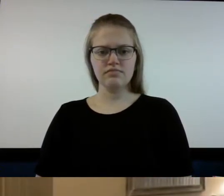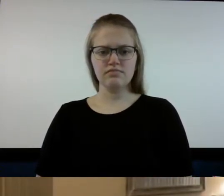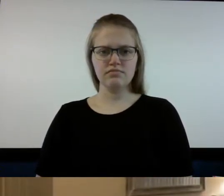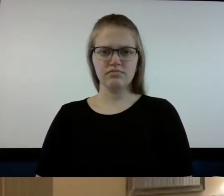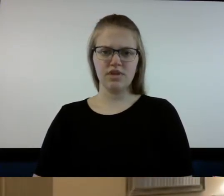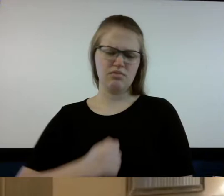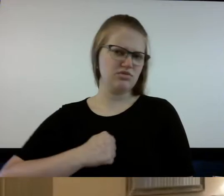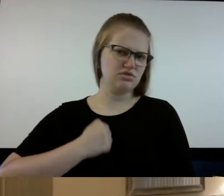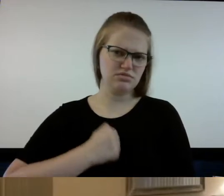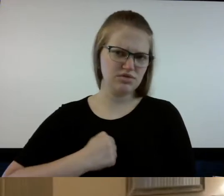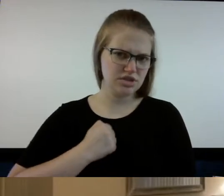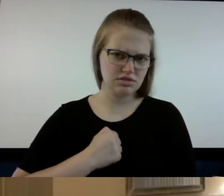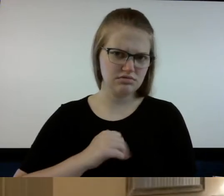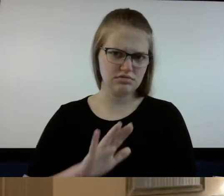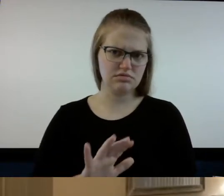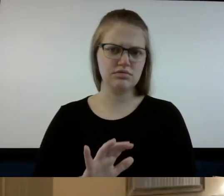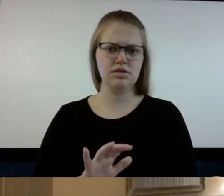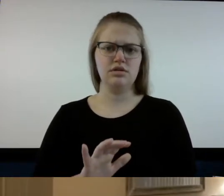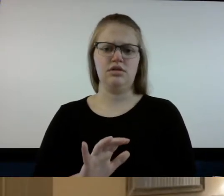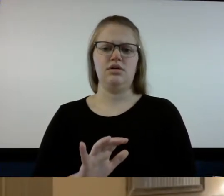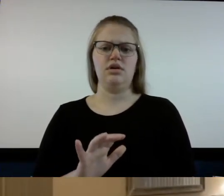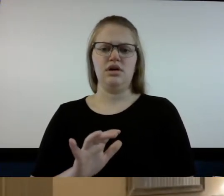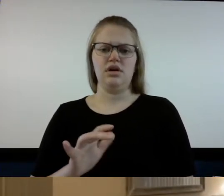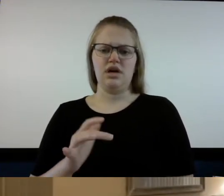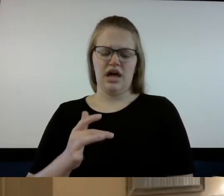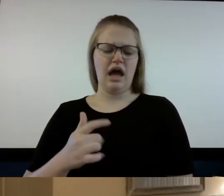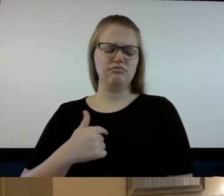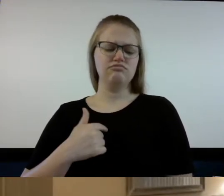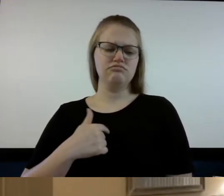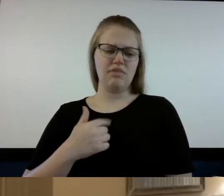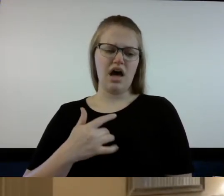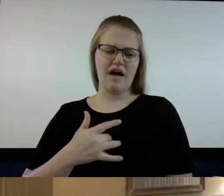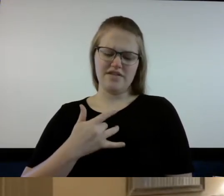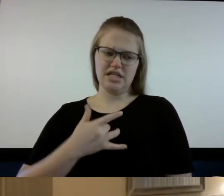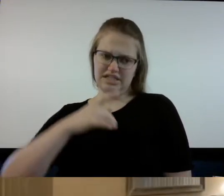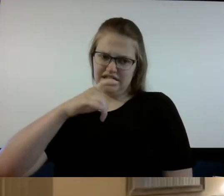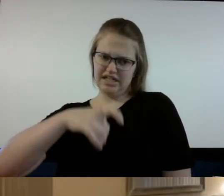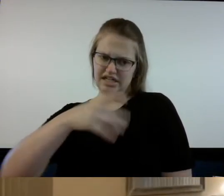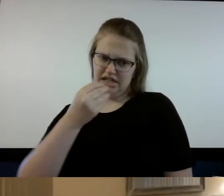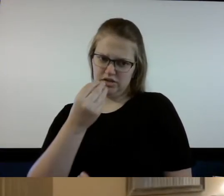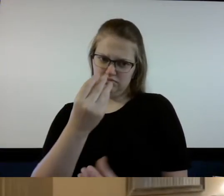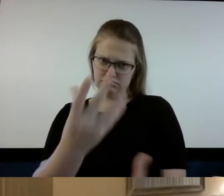I'm sorry about that I do feel that to say this really quick